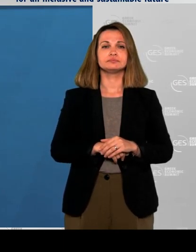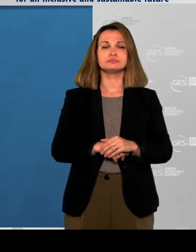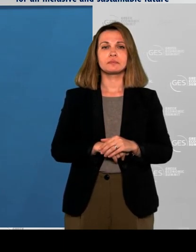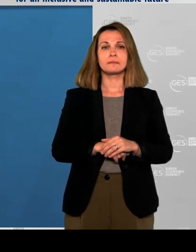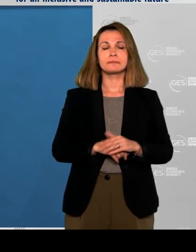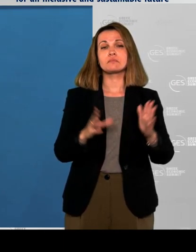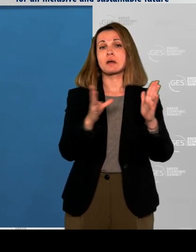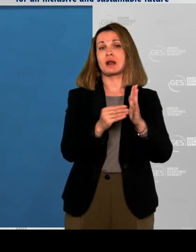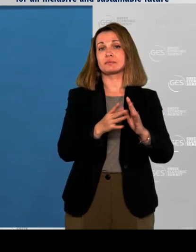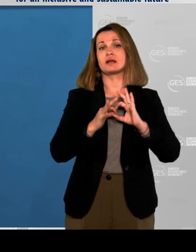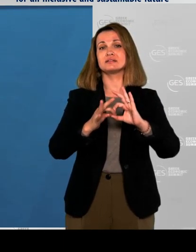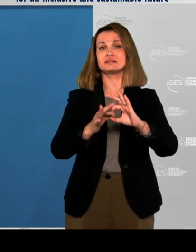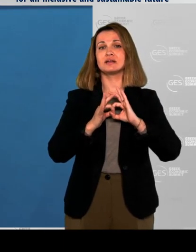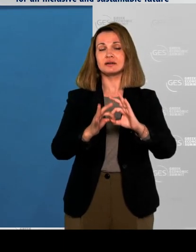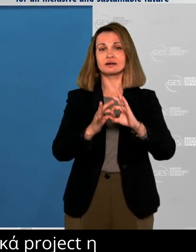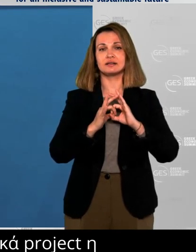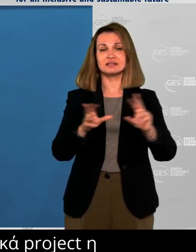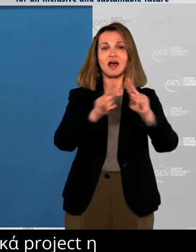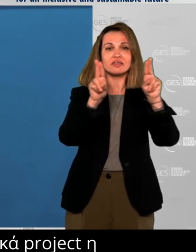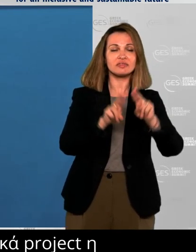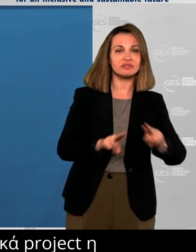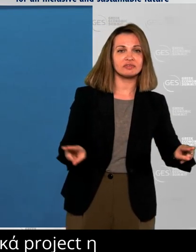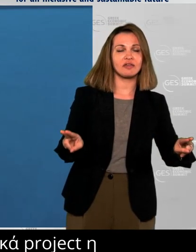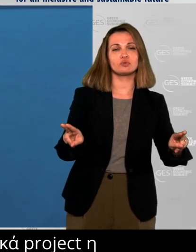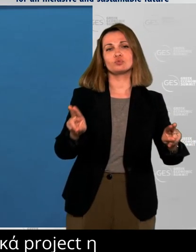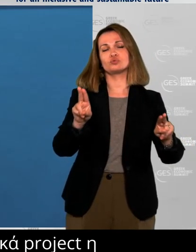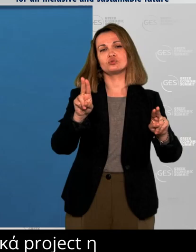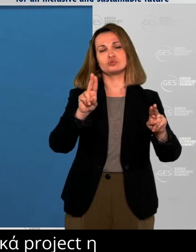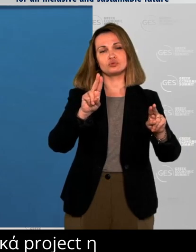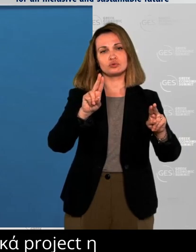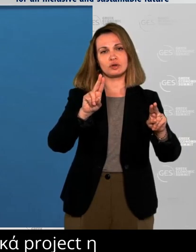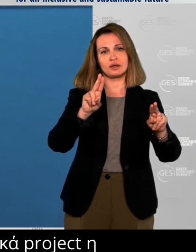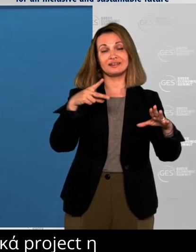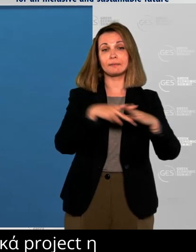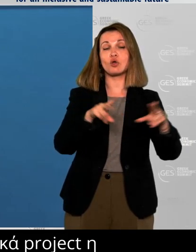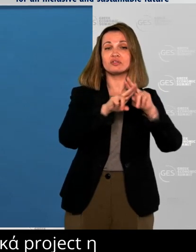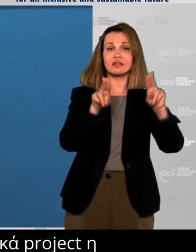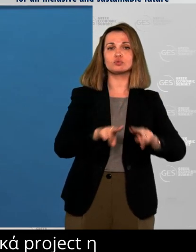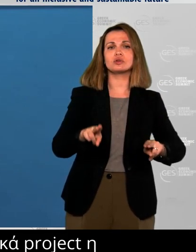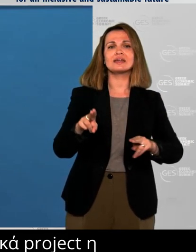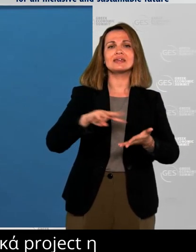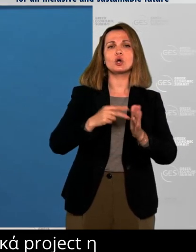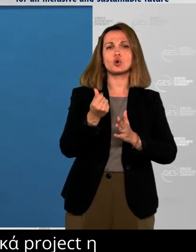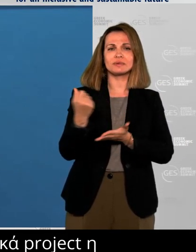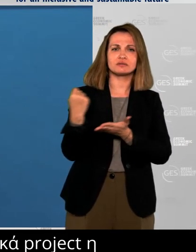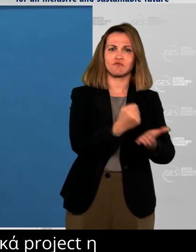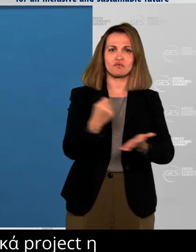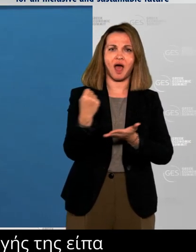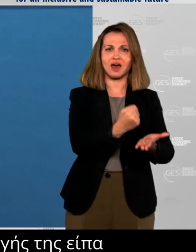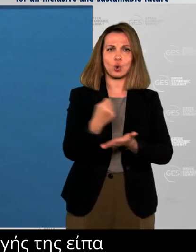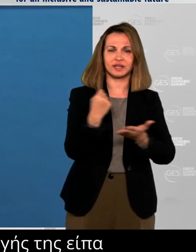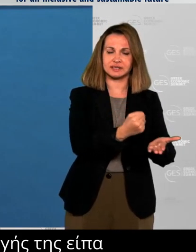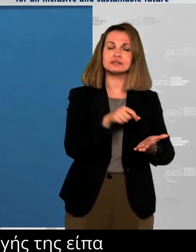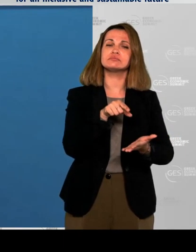and has been a key partner based on U.S. congressional authorizations that have allowed it to continue